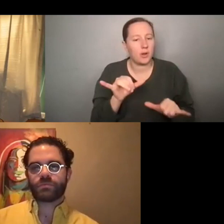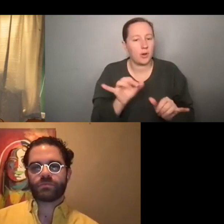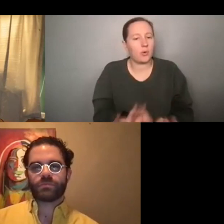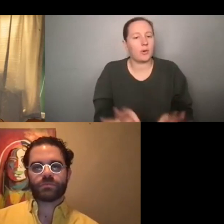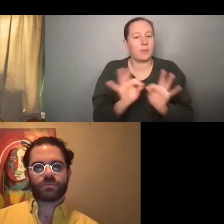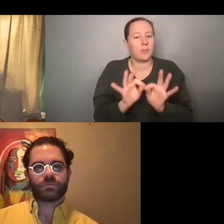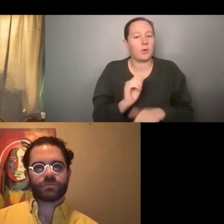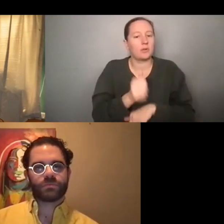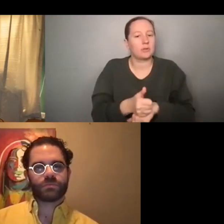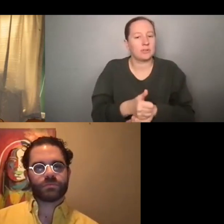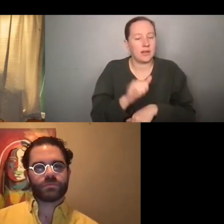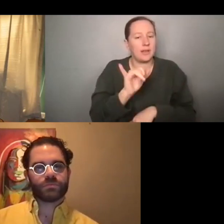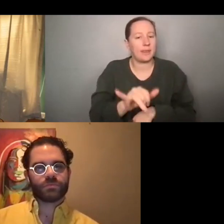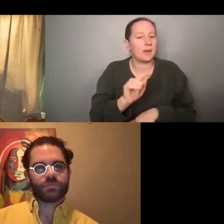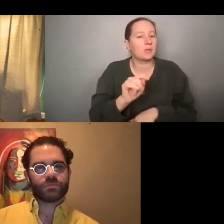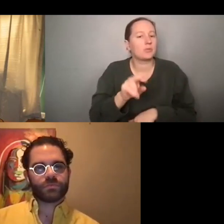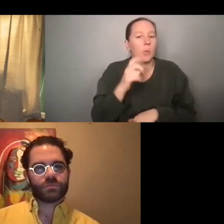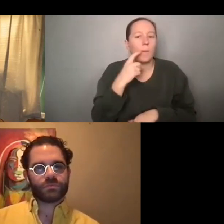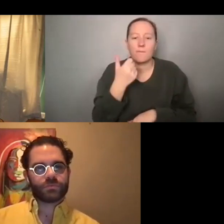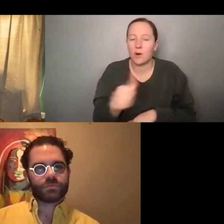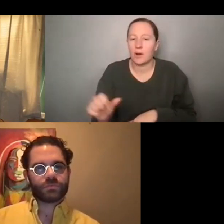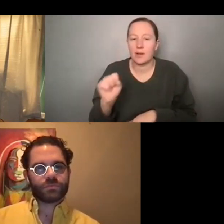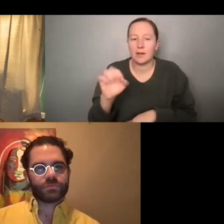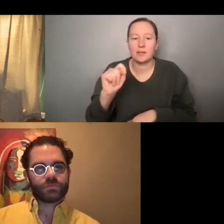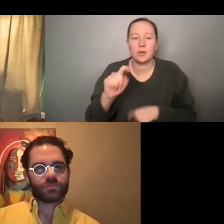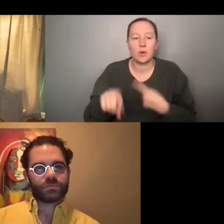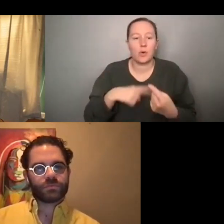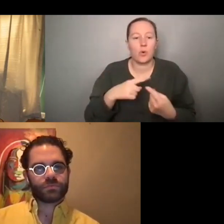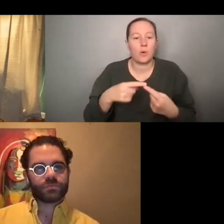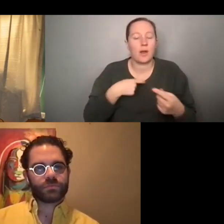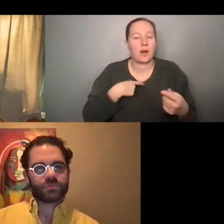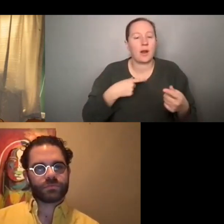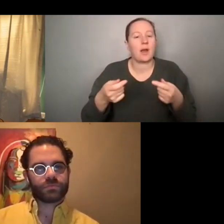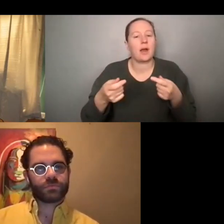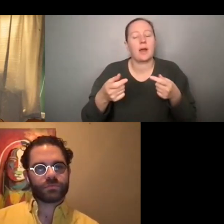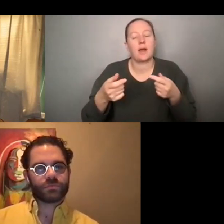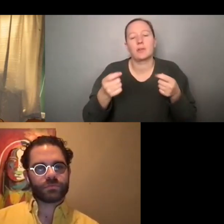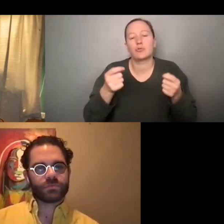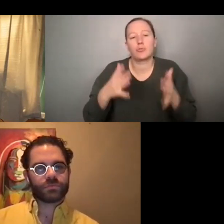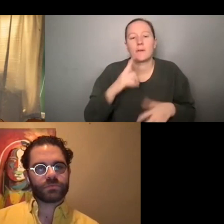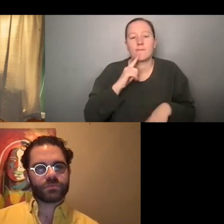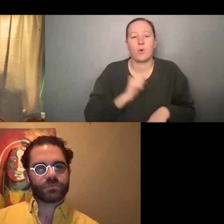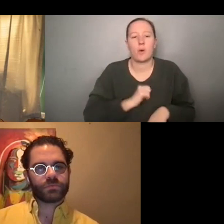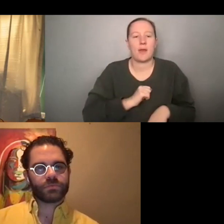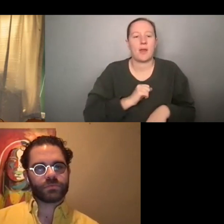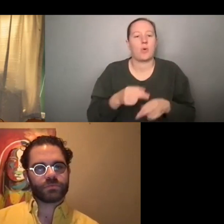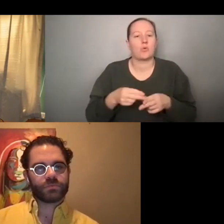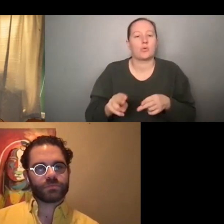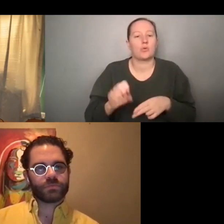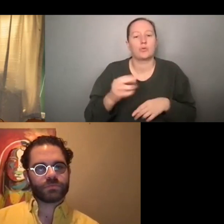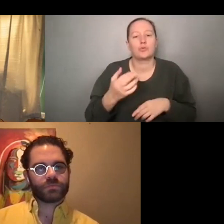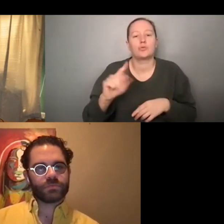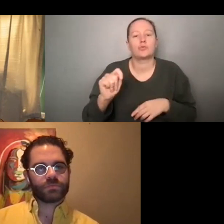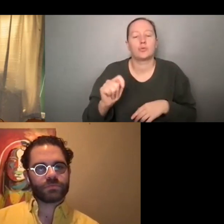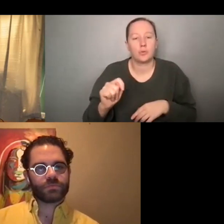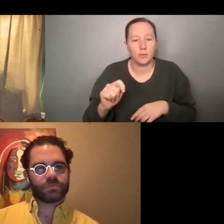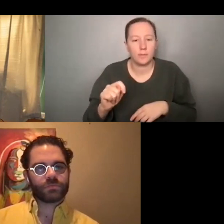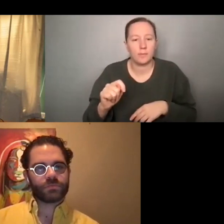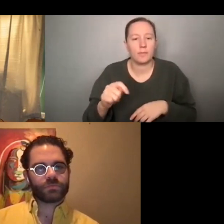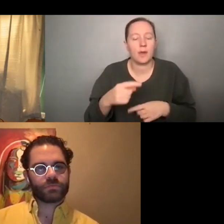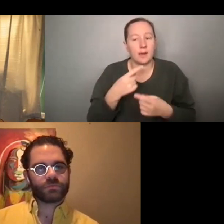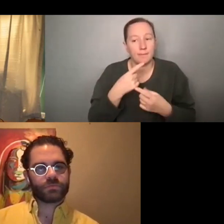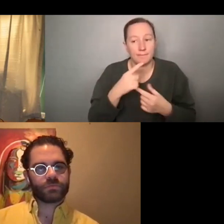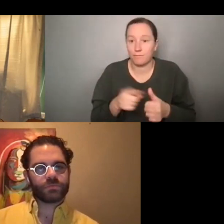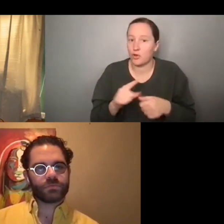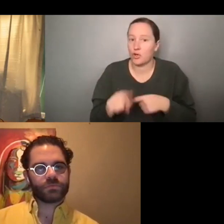tone on any set. So that's what I did when I directed my own short. When we started the day, I would just disclose to everyone